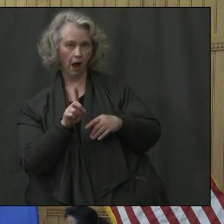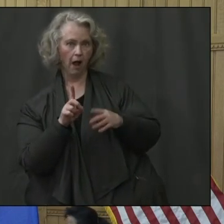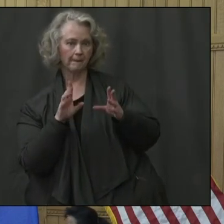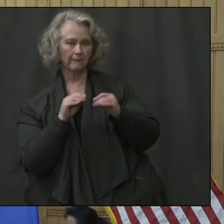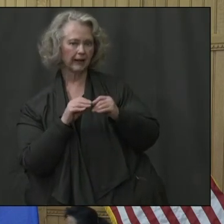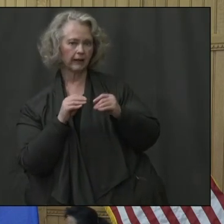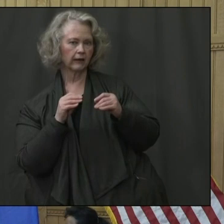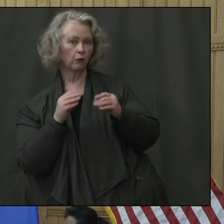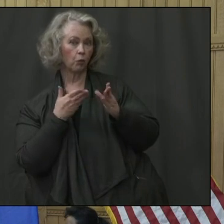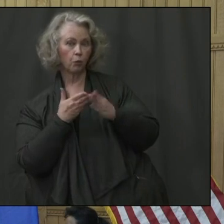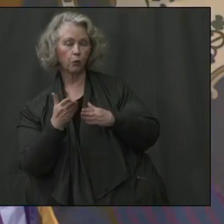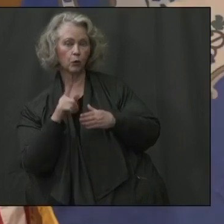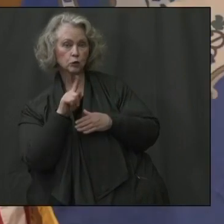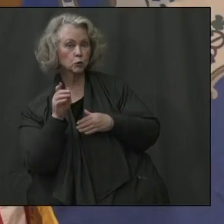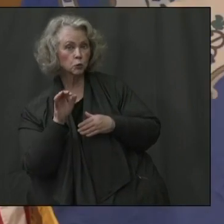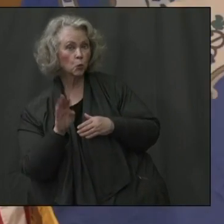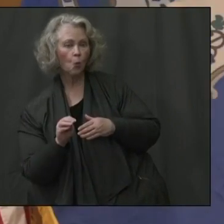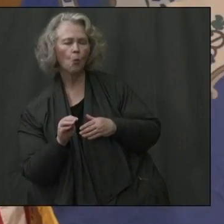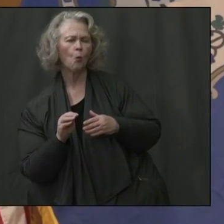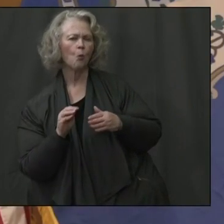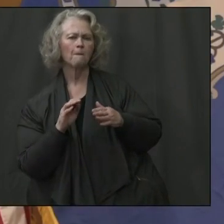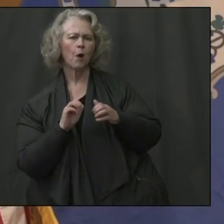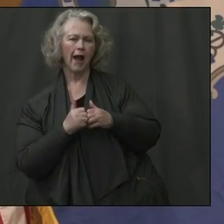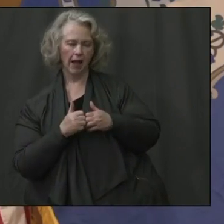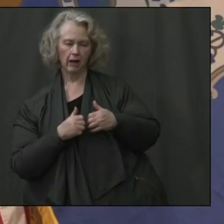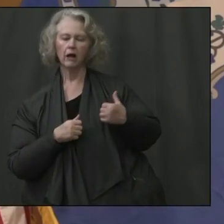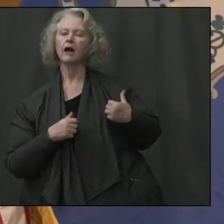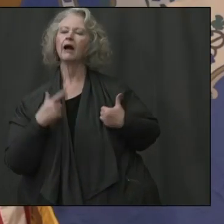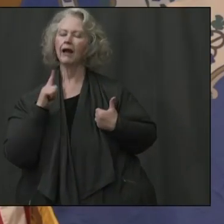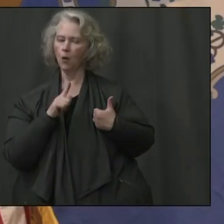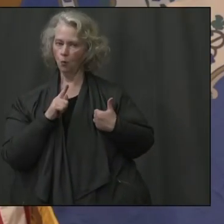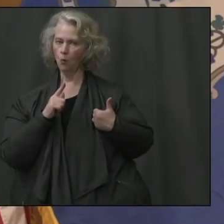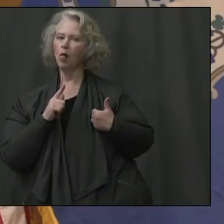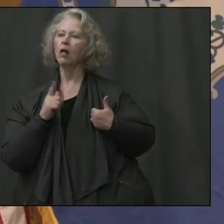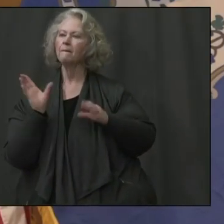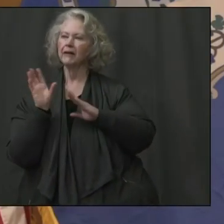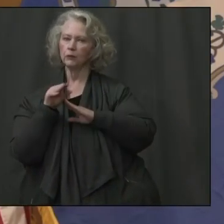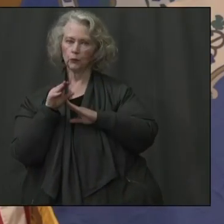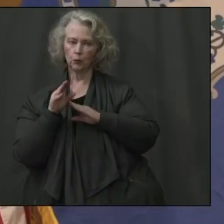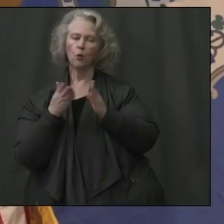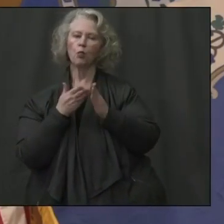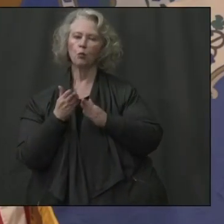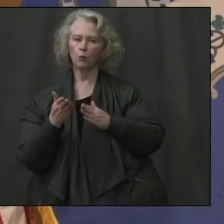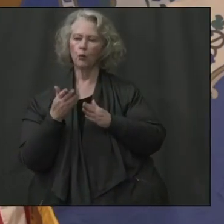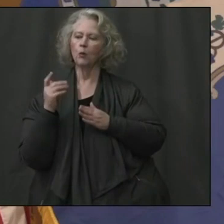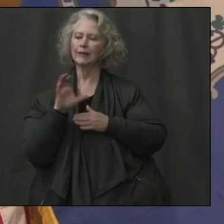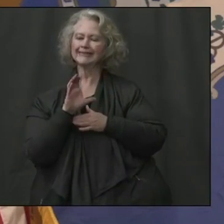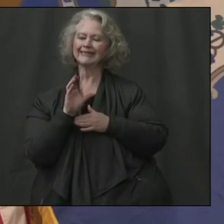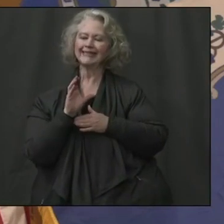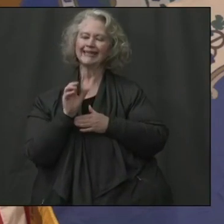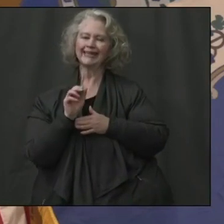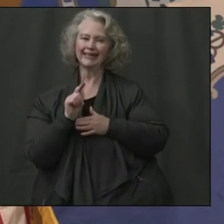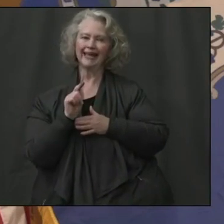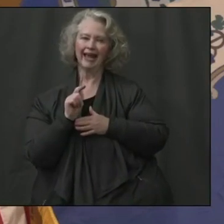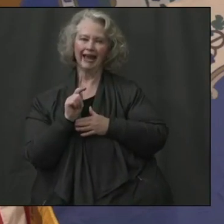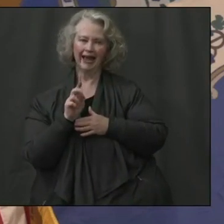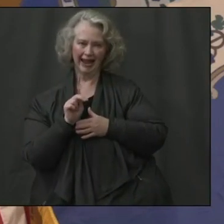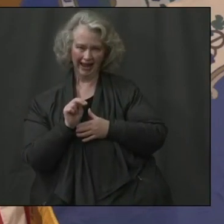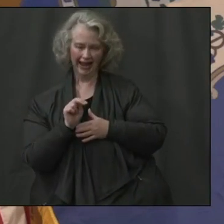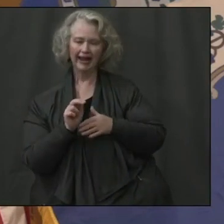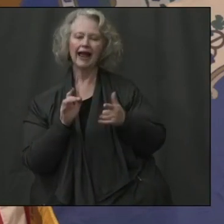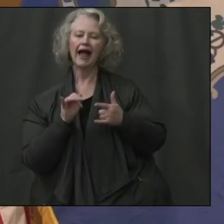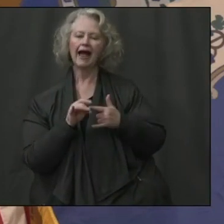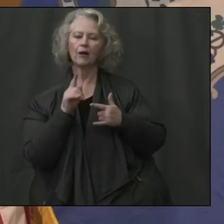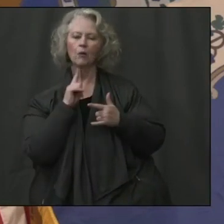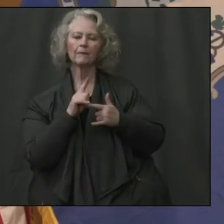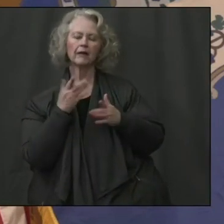Great. So that, uh, that is happening through, it will be recorded through CTN and then is a telecon, teleconference, um, audio, if you